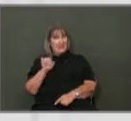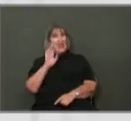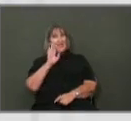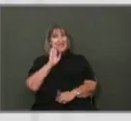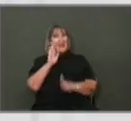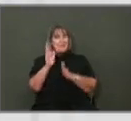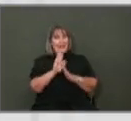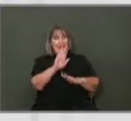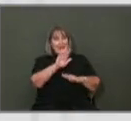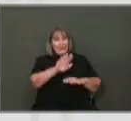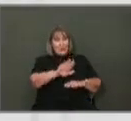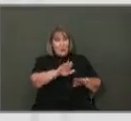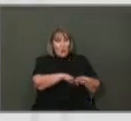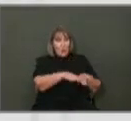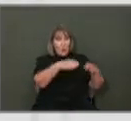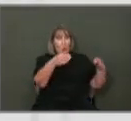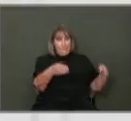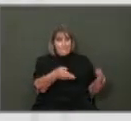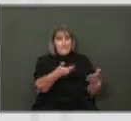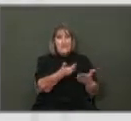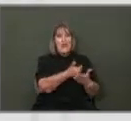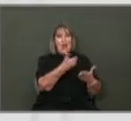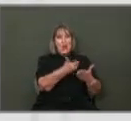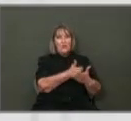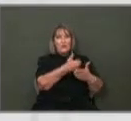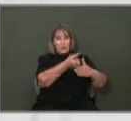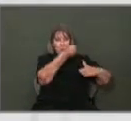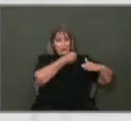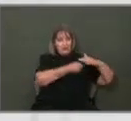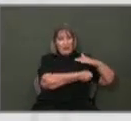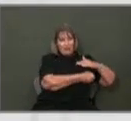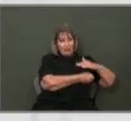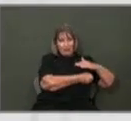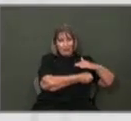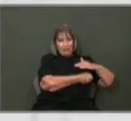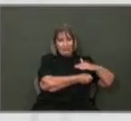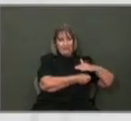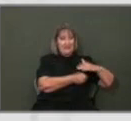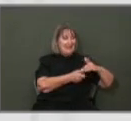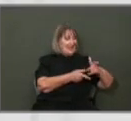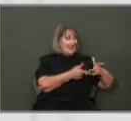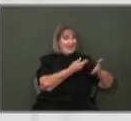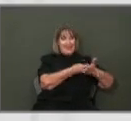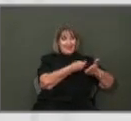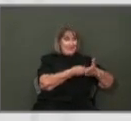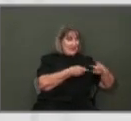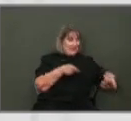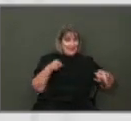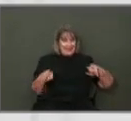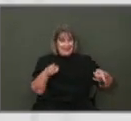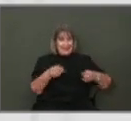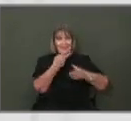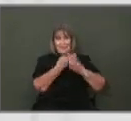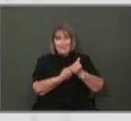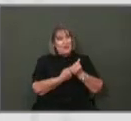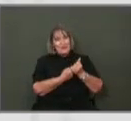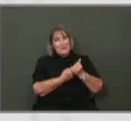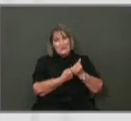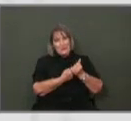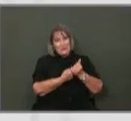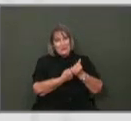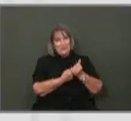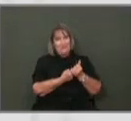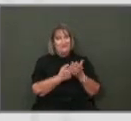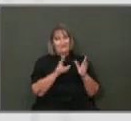low-barrier shelter early next year, and they don't have the capacity to do both. And this probably requires a longer